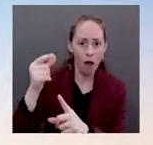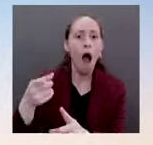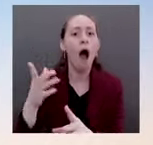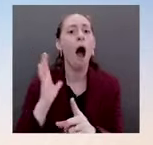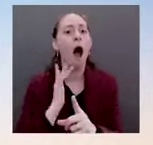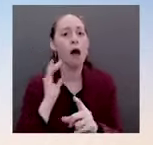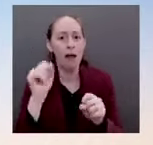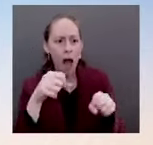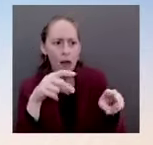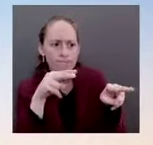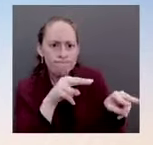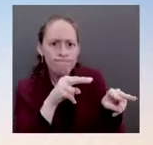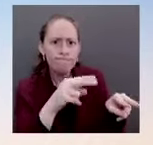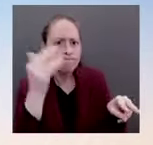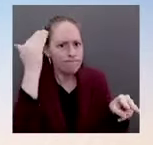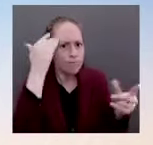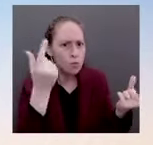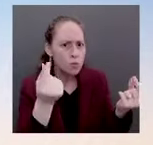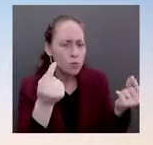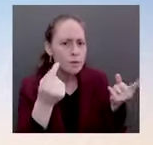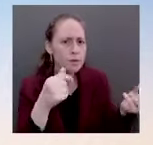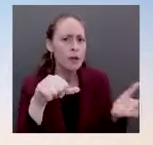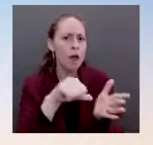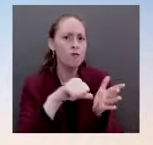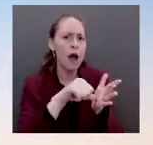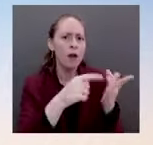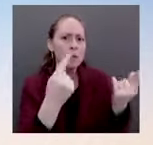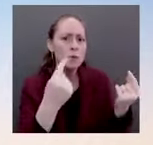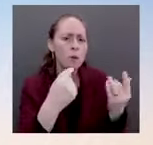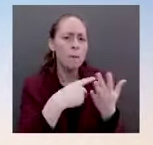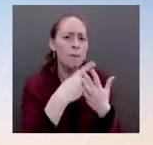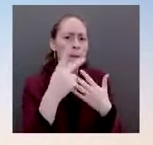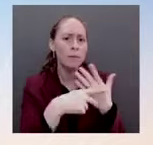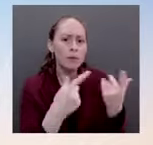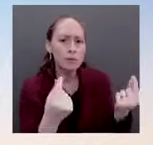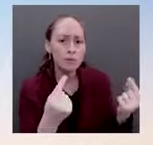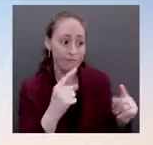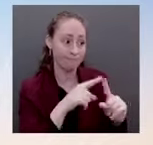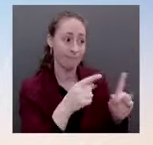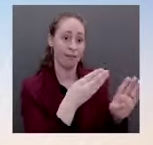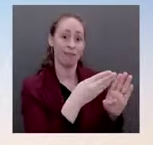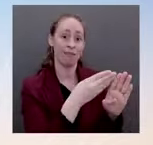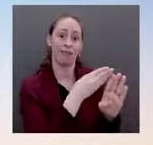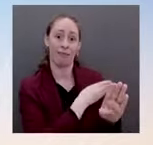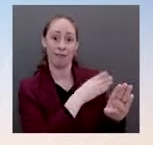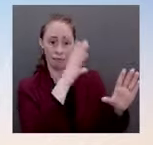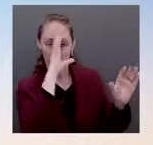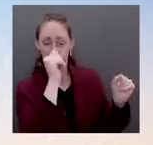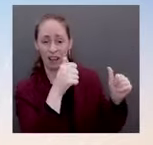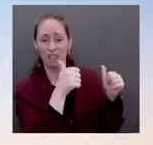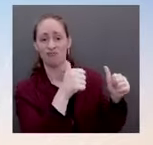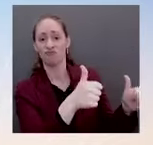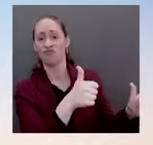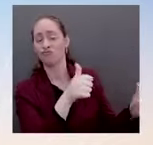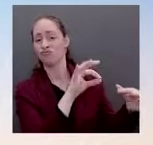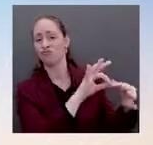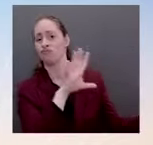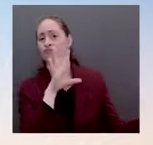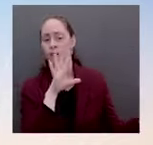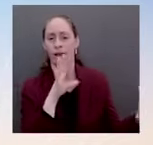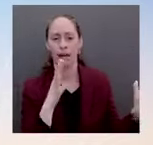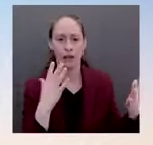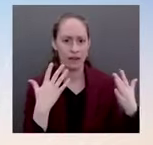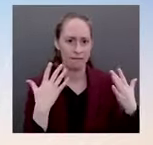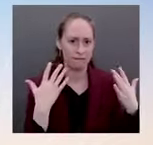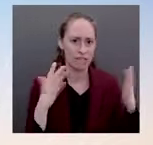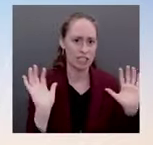Iran has rapidly accelerated and reduced cooperation. And that is hence why we are where we are. But we they are continuing to